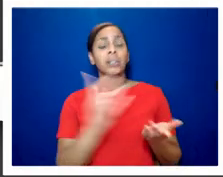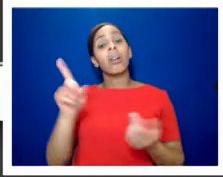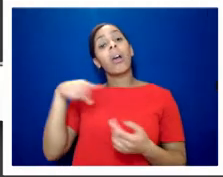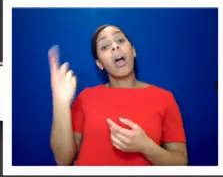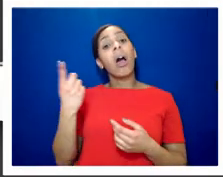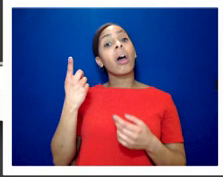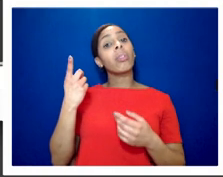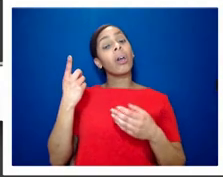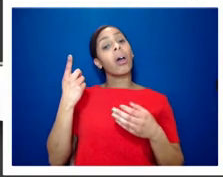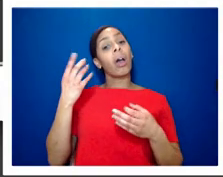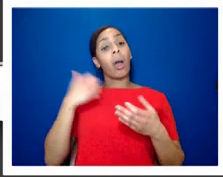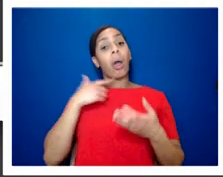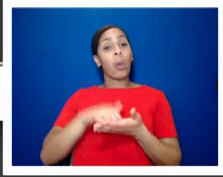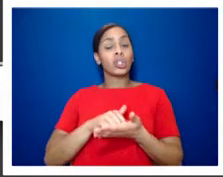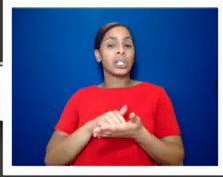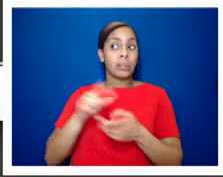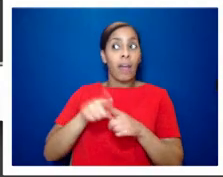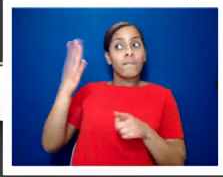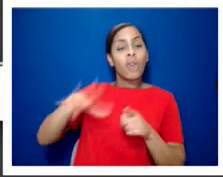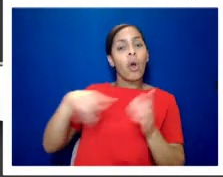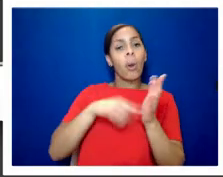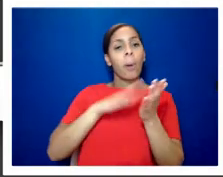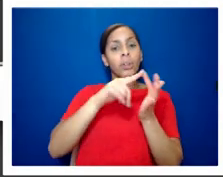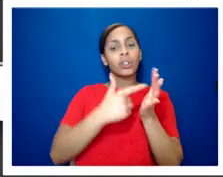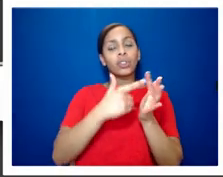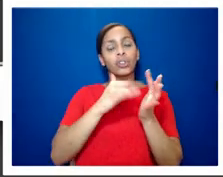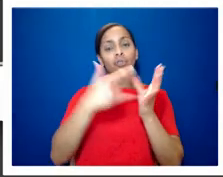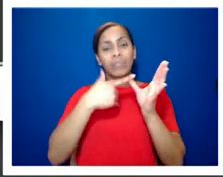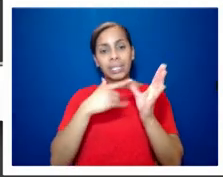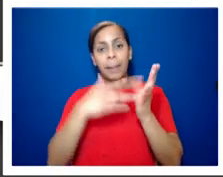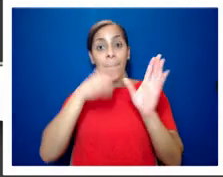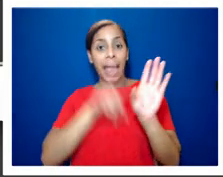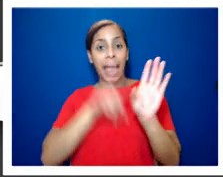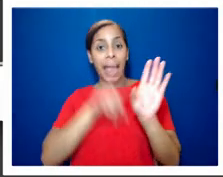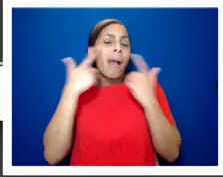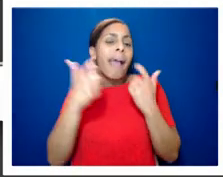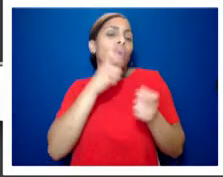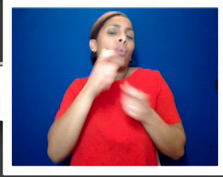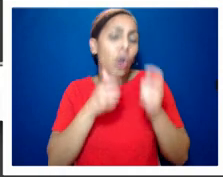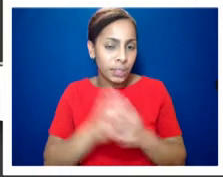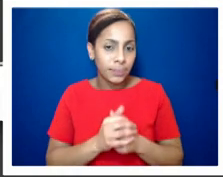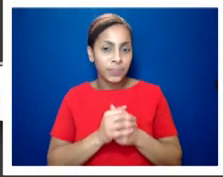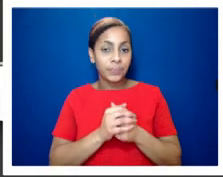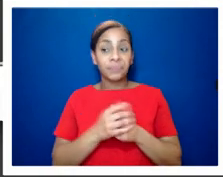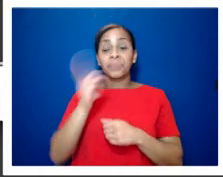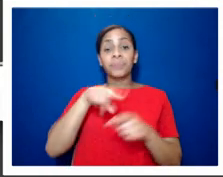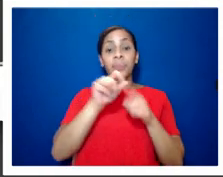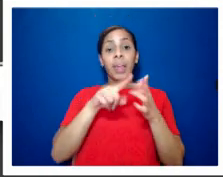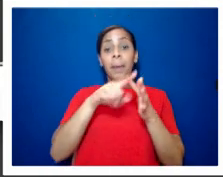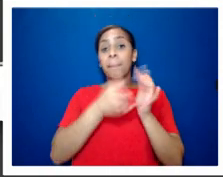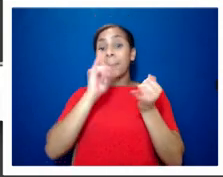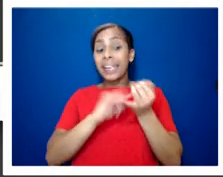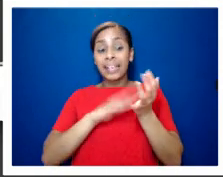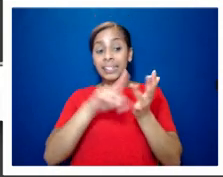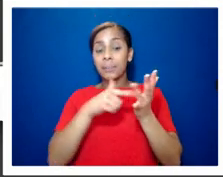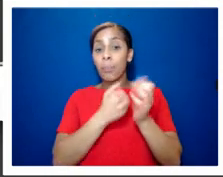lot more carefully worded um pierce morgan has apologized on twitter and for his journalism about a gay kiss